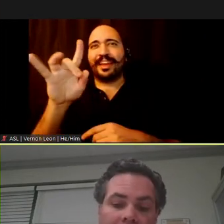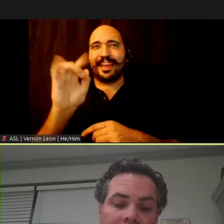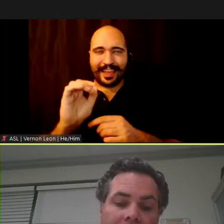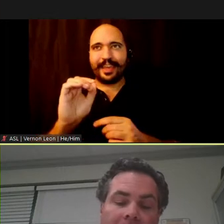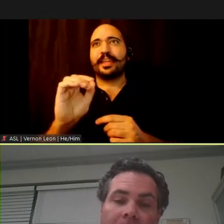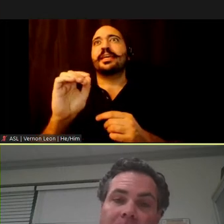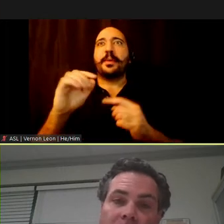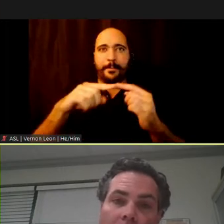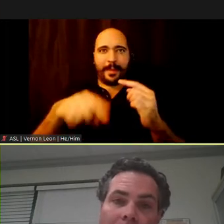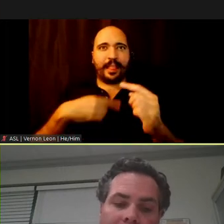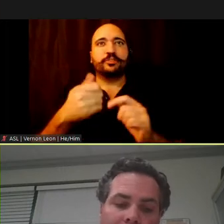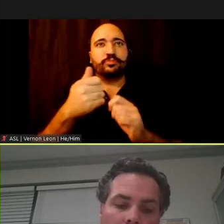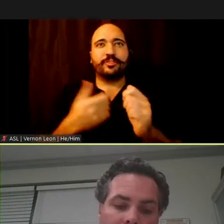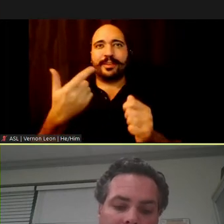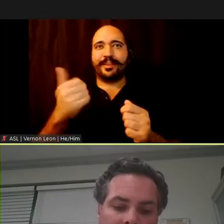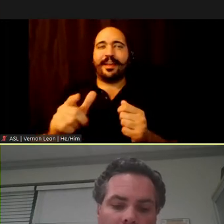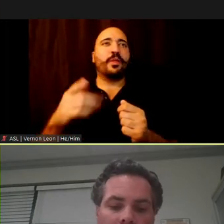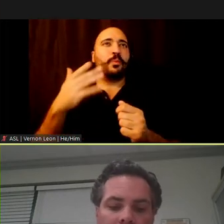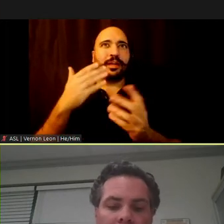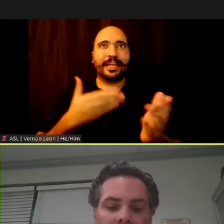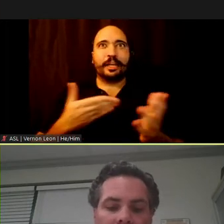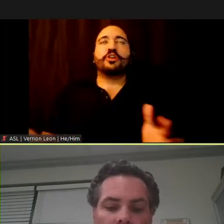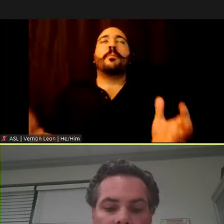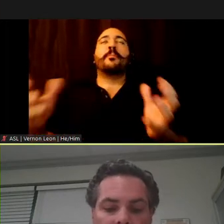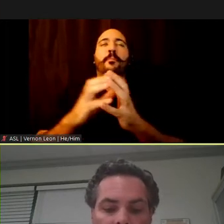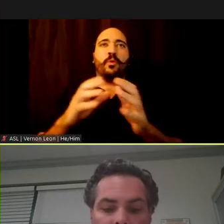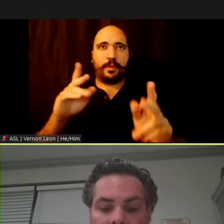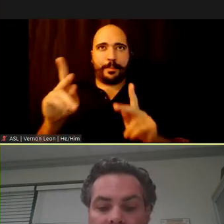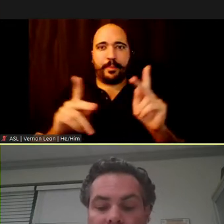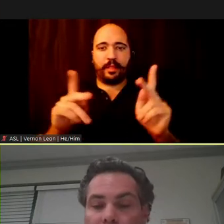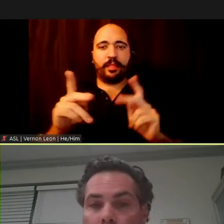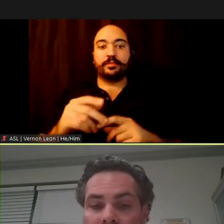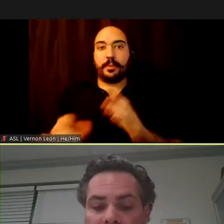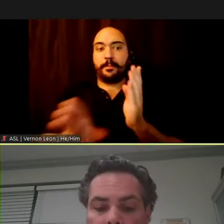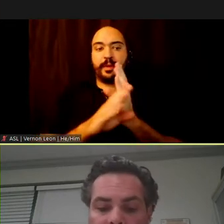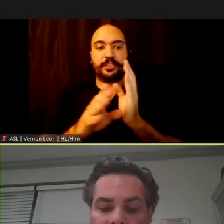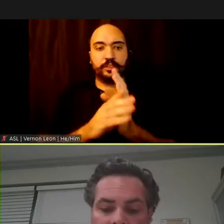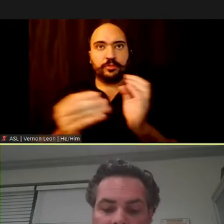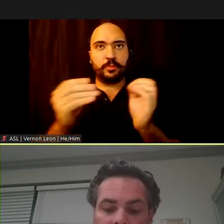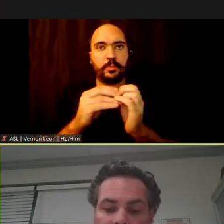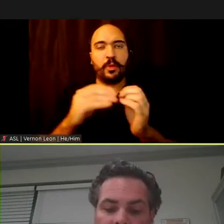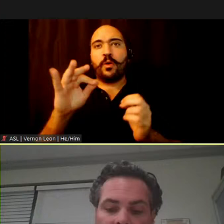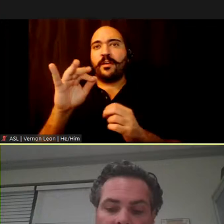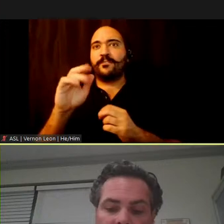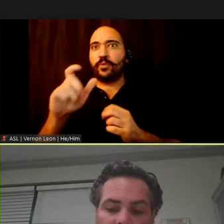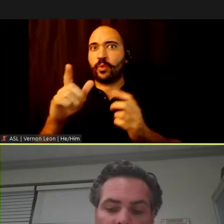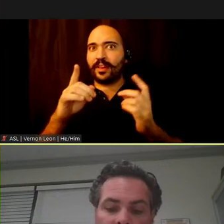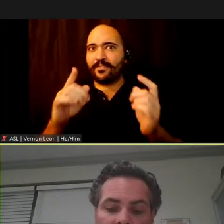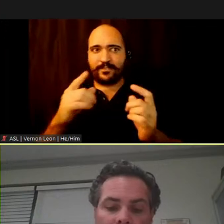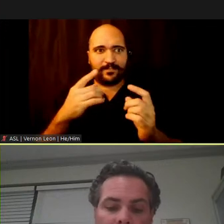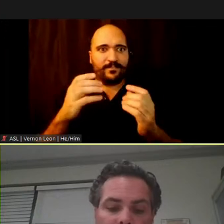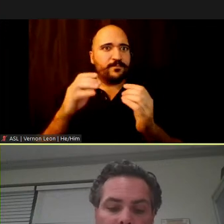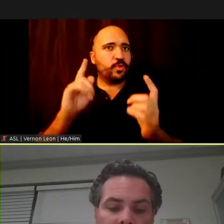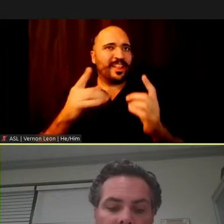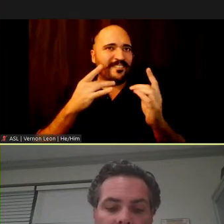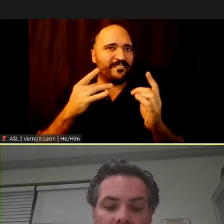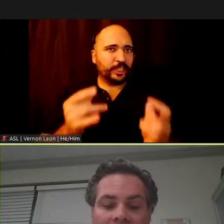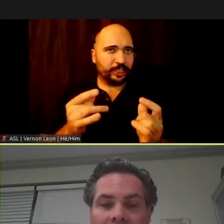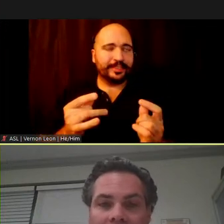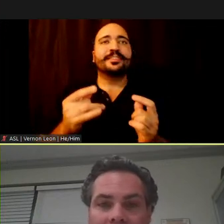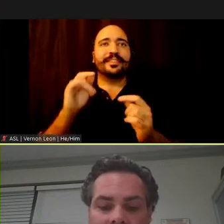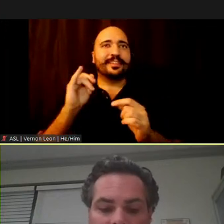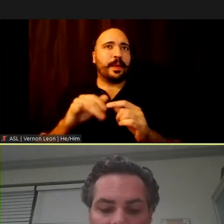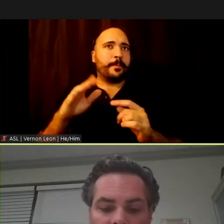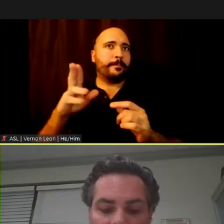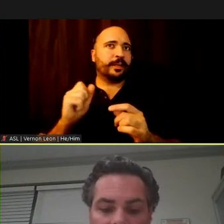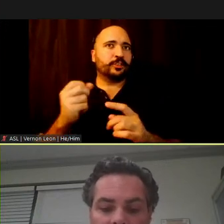because they carry so many more people. Not only are buses more fuel efficient, but studies prove that buses use